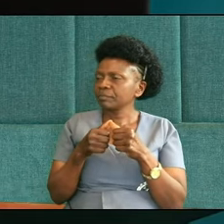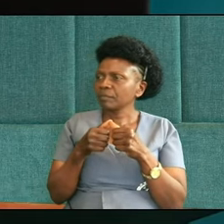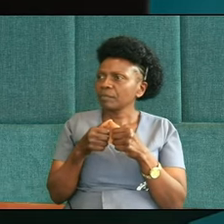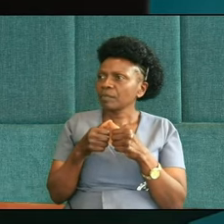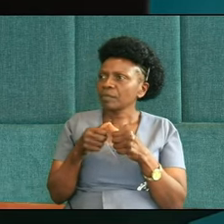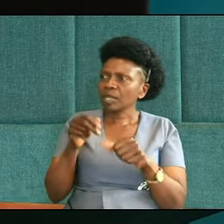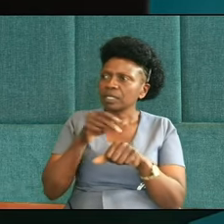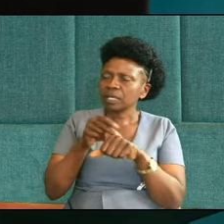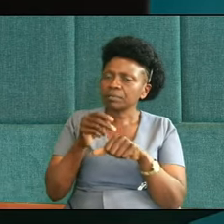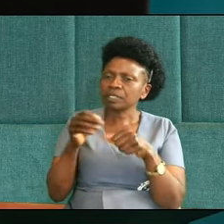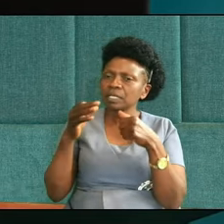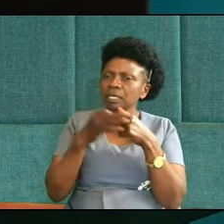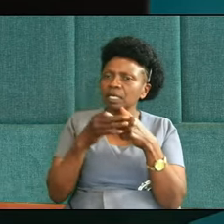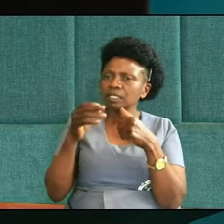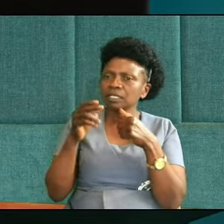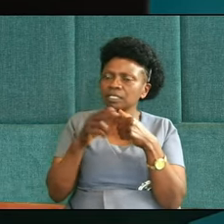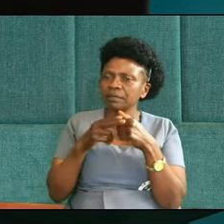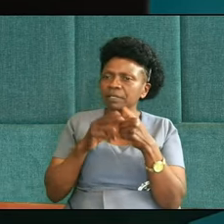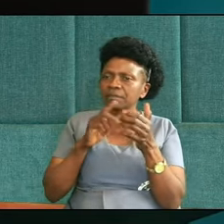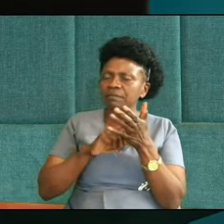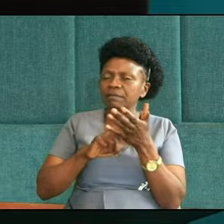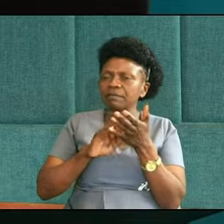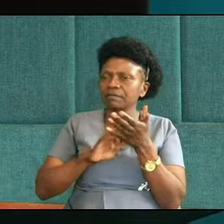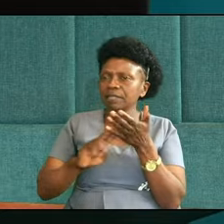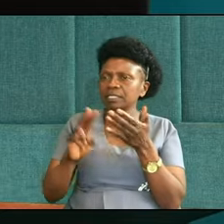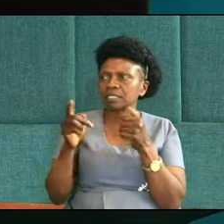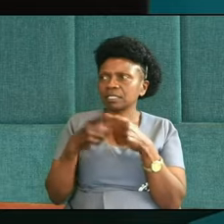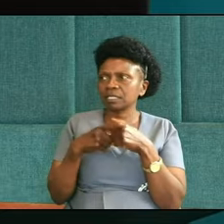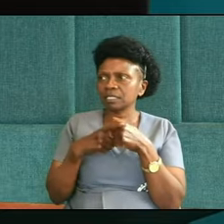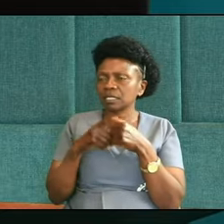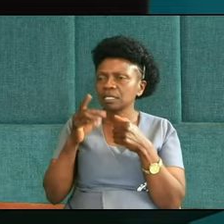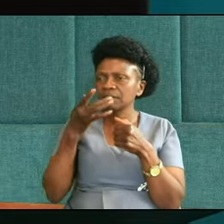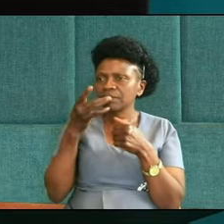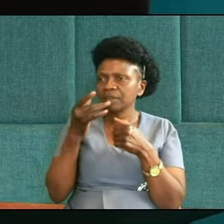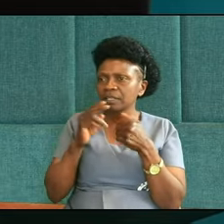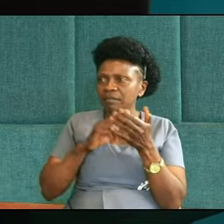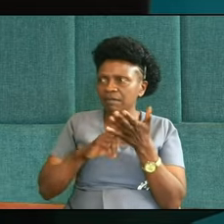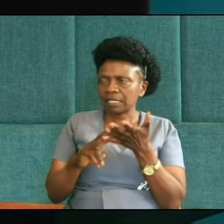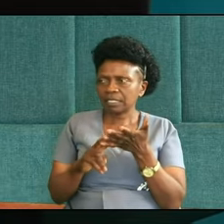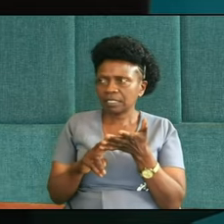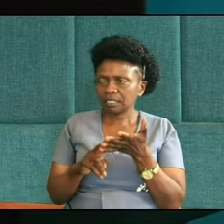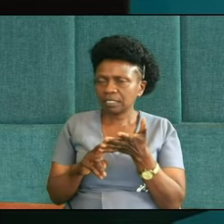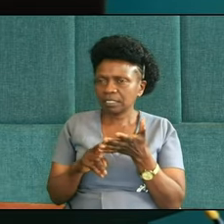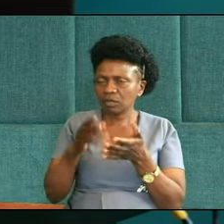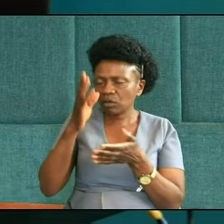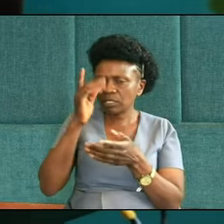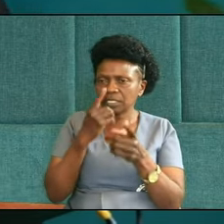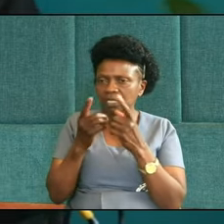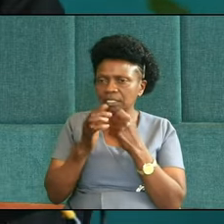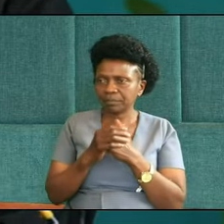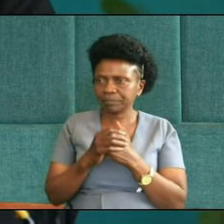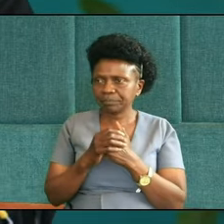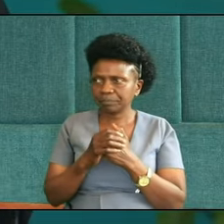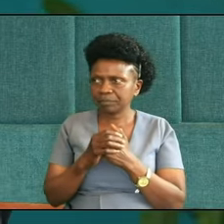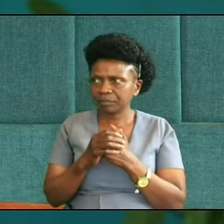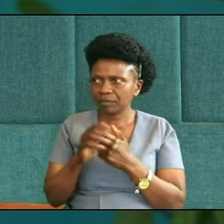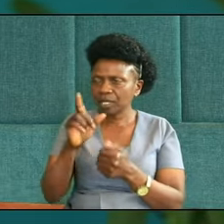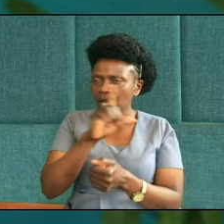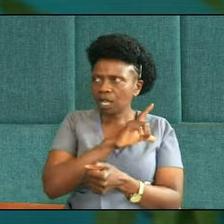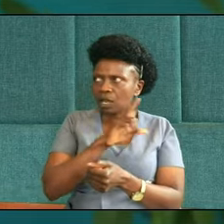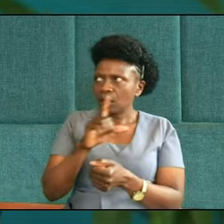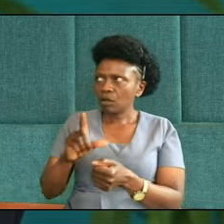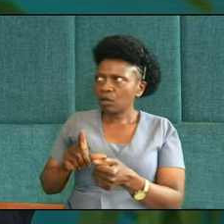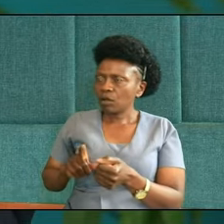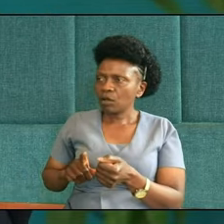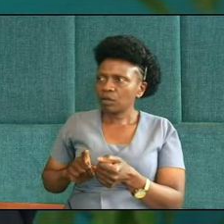Psalm 87, verse 6. One of my favorite verses, this is what the Word of God says, the Lord